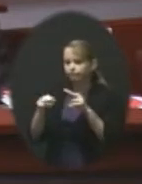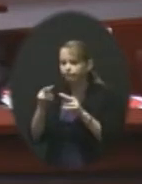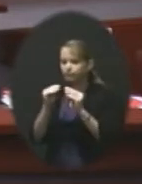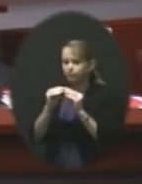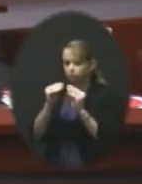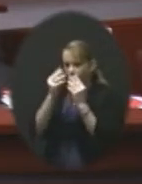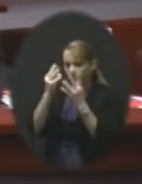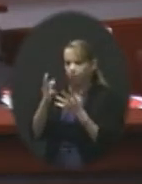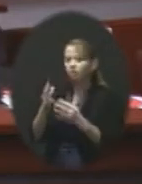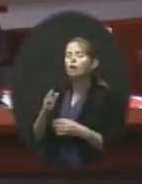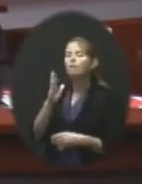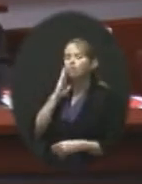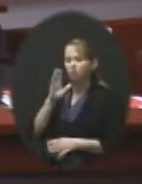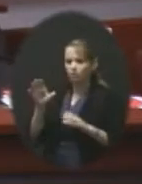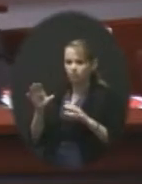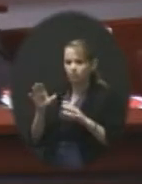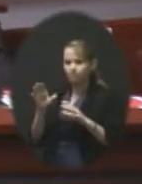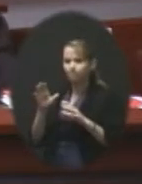action at our December meeting.